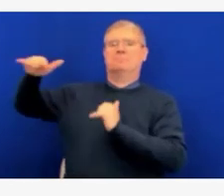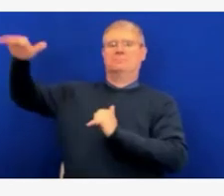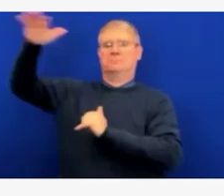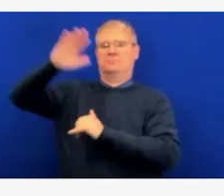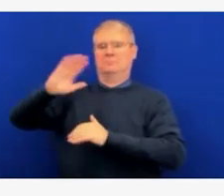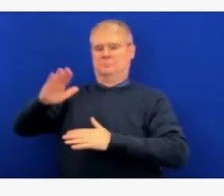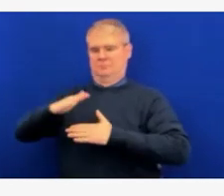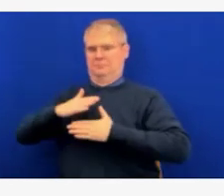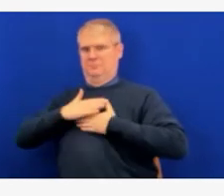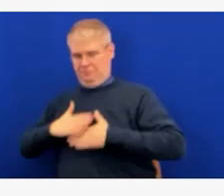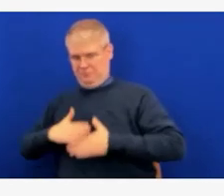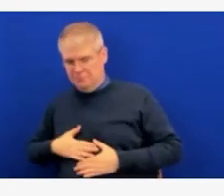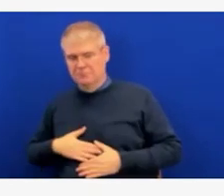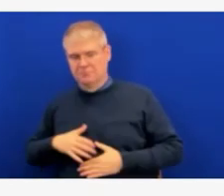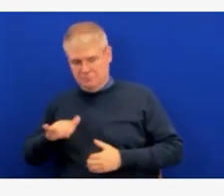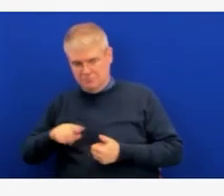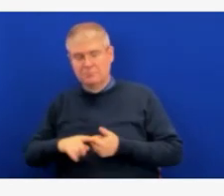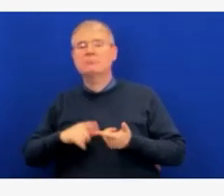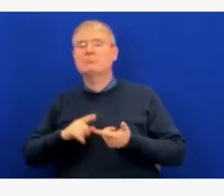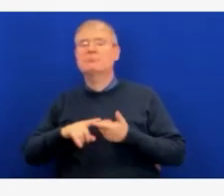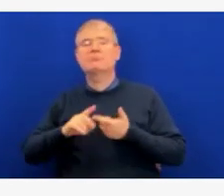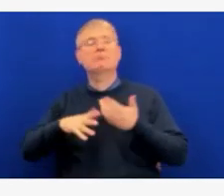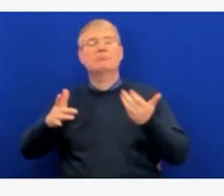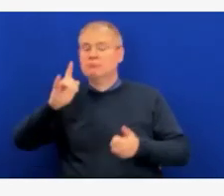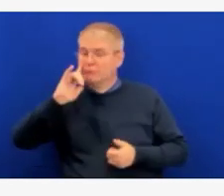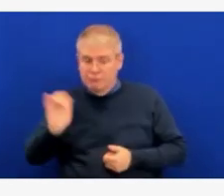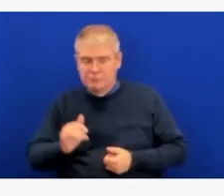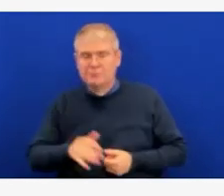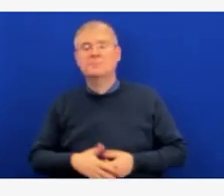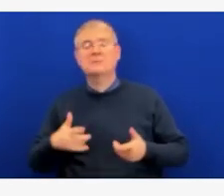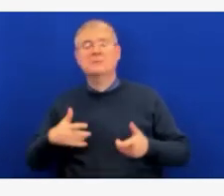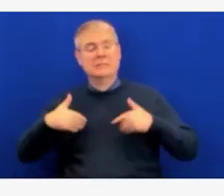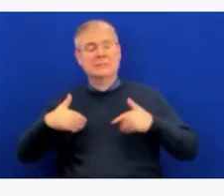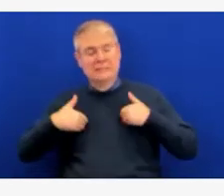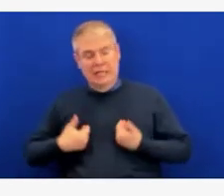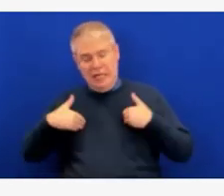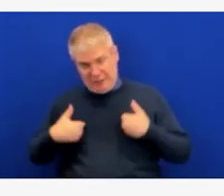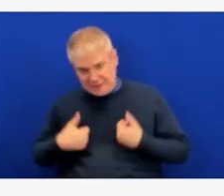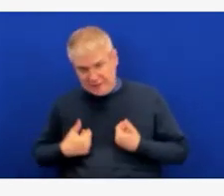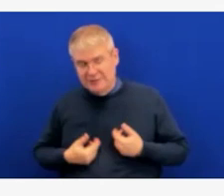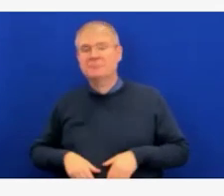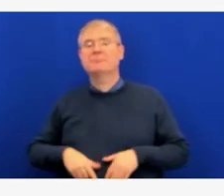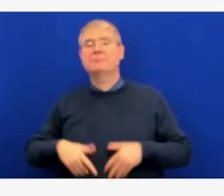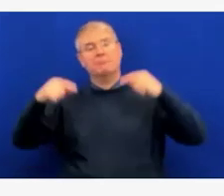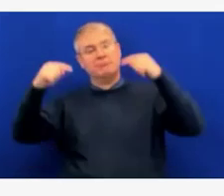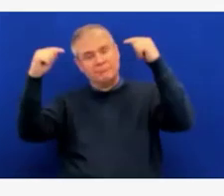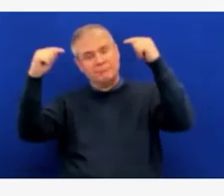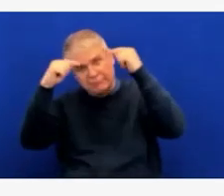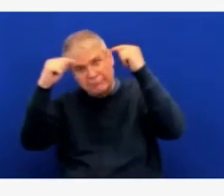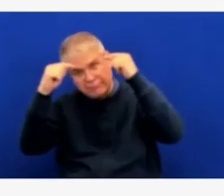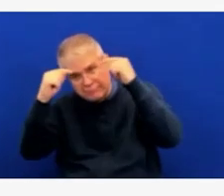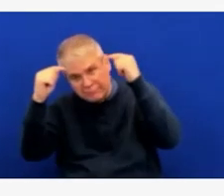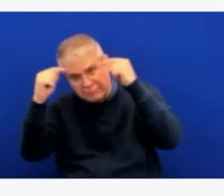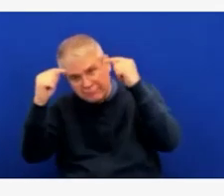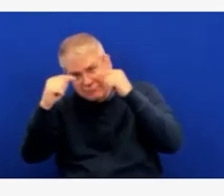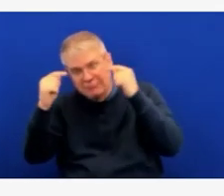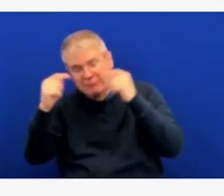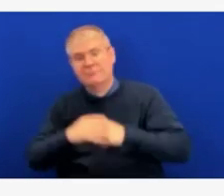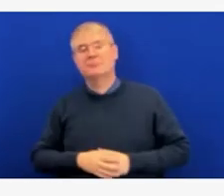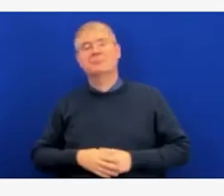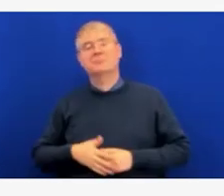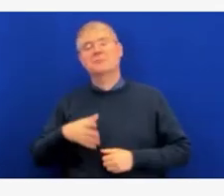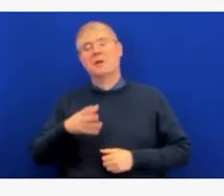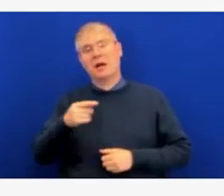those types of symptoms. For some more severe patients, we're seeing, you know, ongoing respiratory symptoms or need for oxygen.